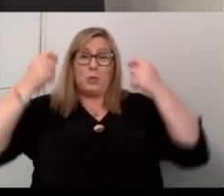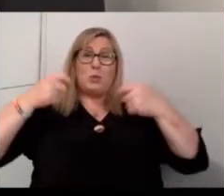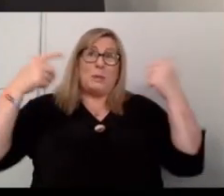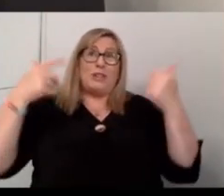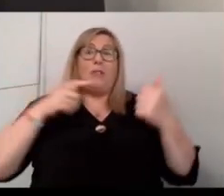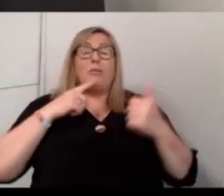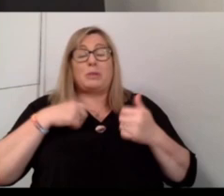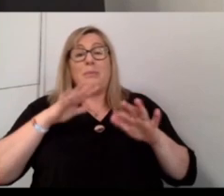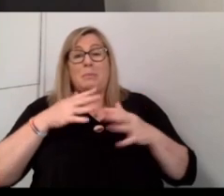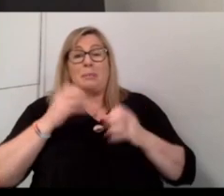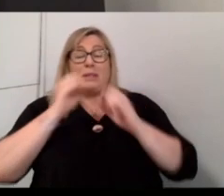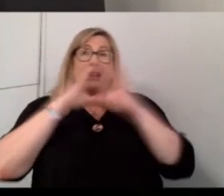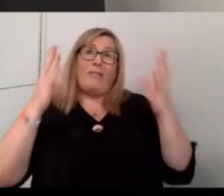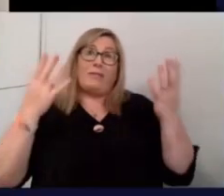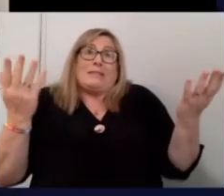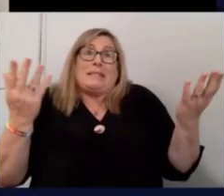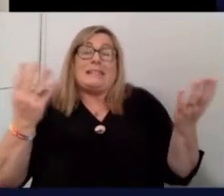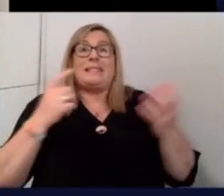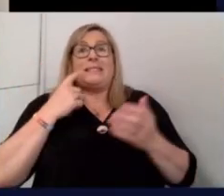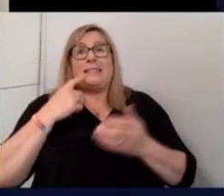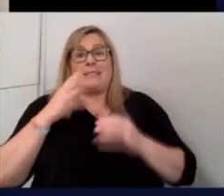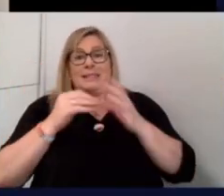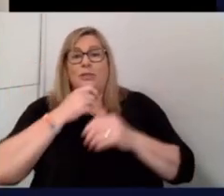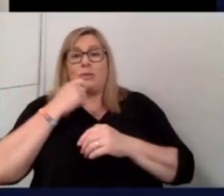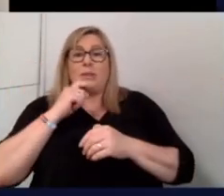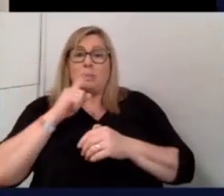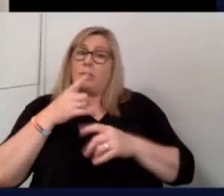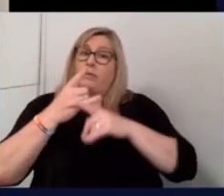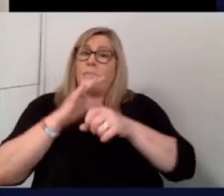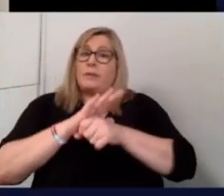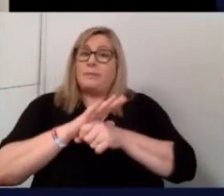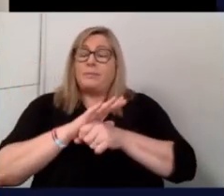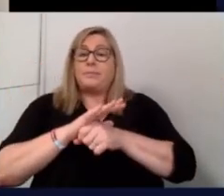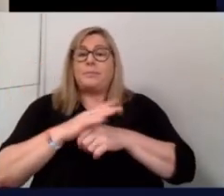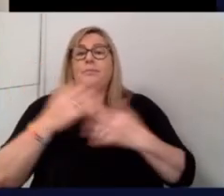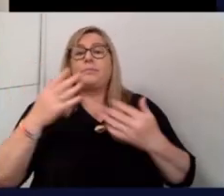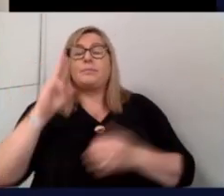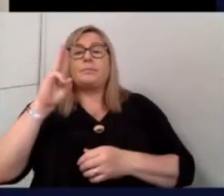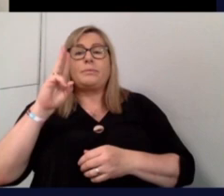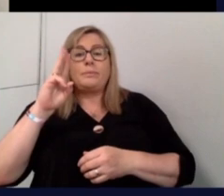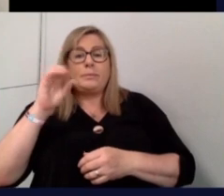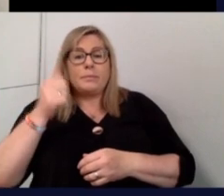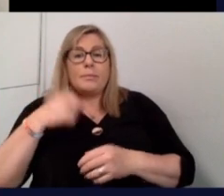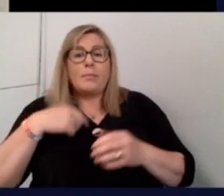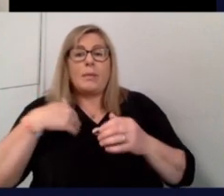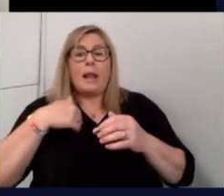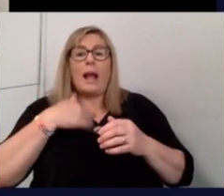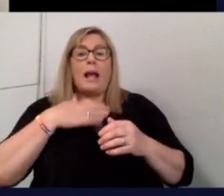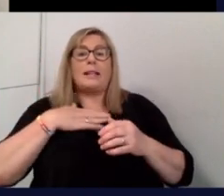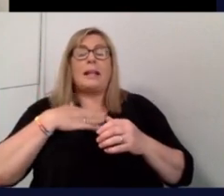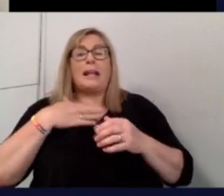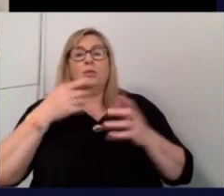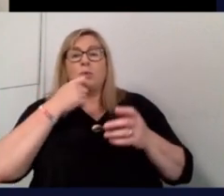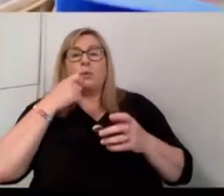but that would be a definitely approach I'd be taking. No, that's actually really helpful, Sean. I'd just like to jump in and say that I think that's really